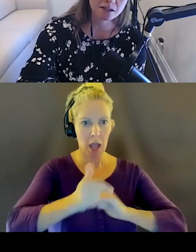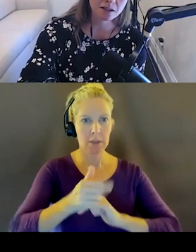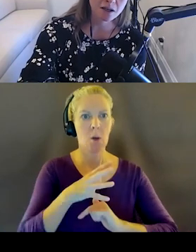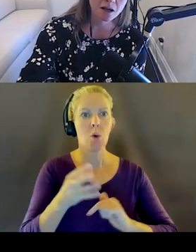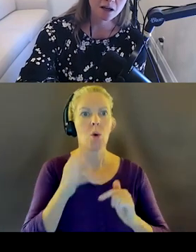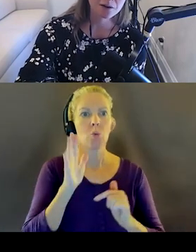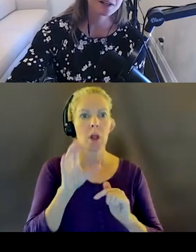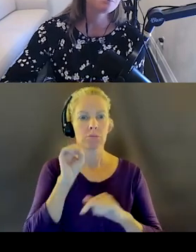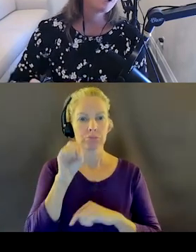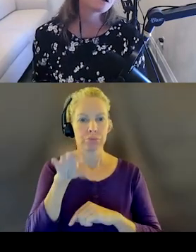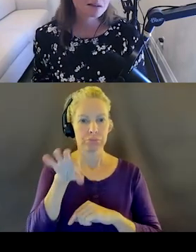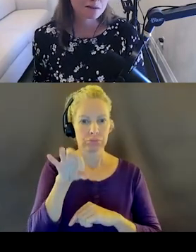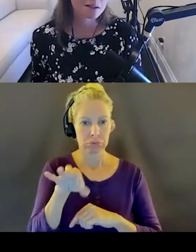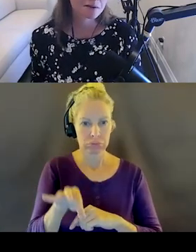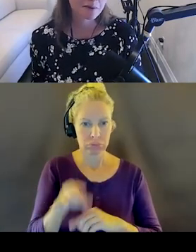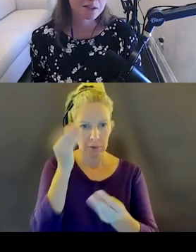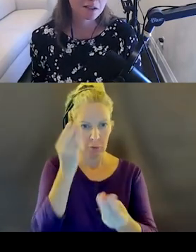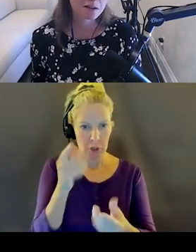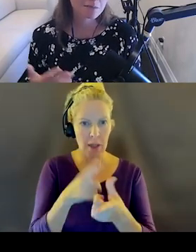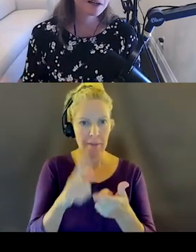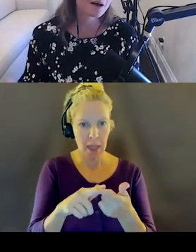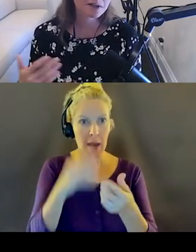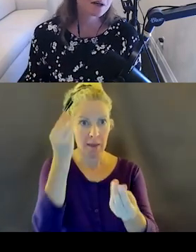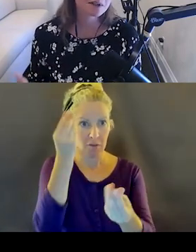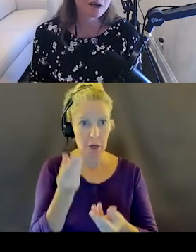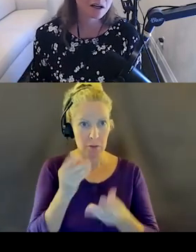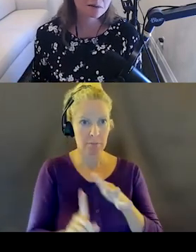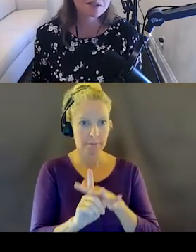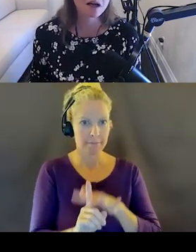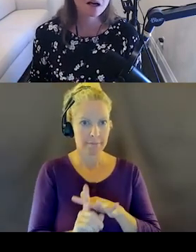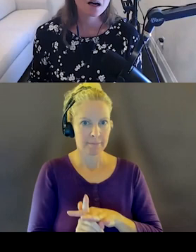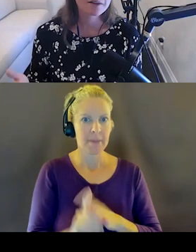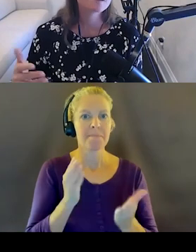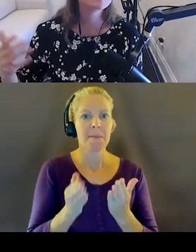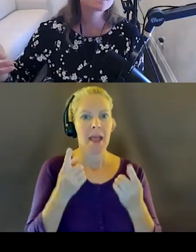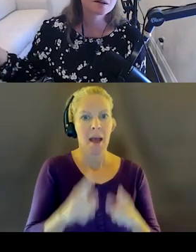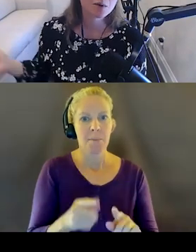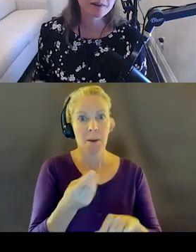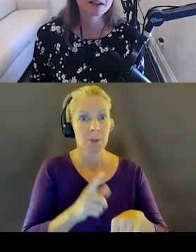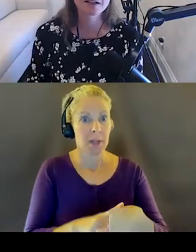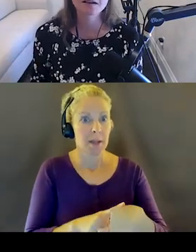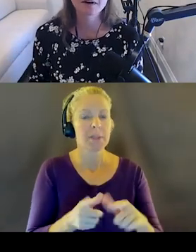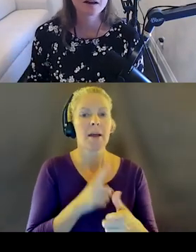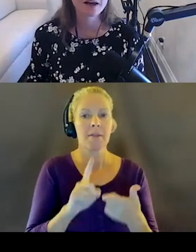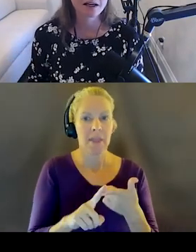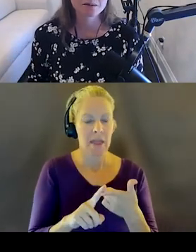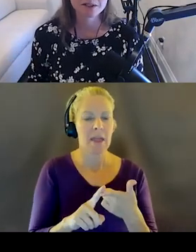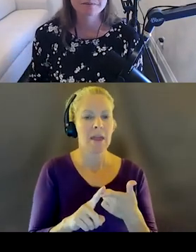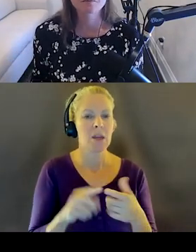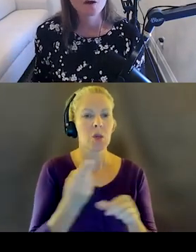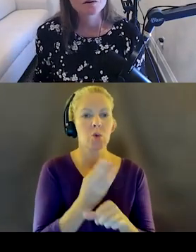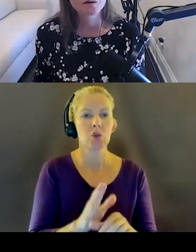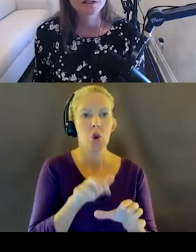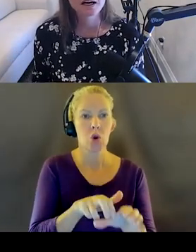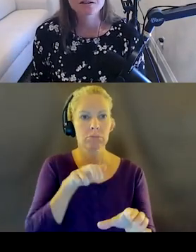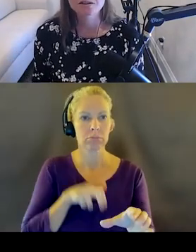information. They're going to get back some information that might happen a couple of times. And then eventually, at some point, they leave that element.